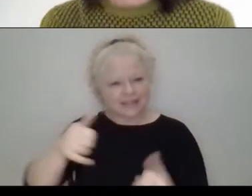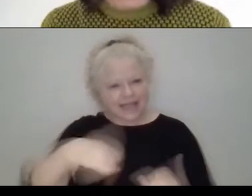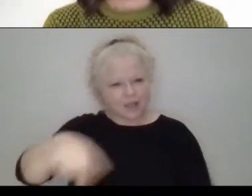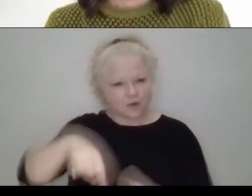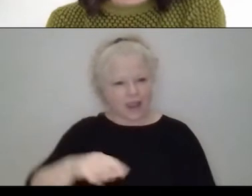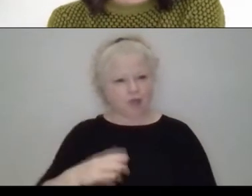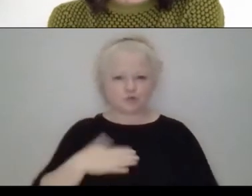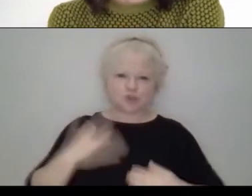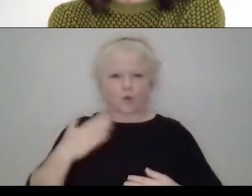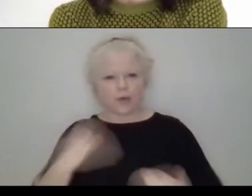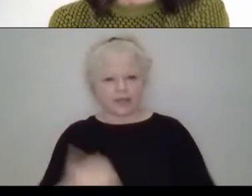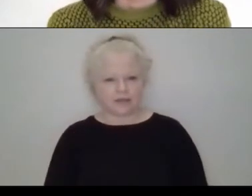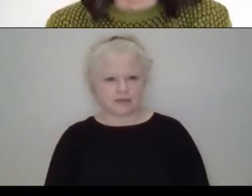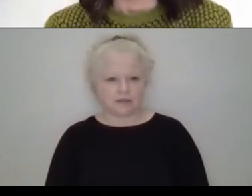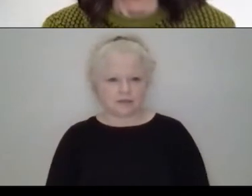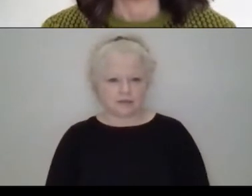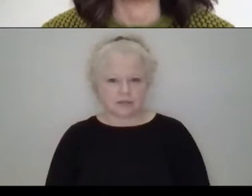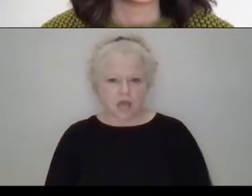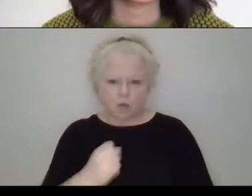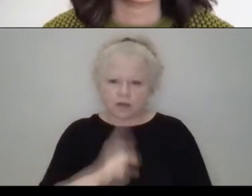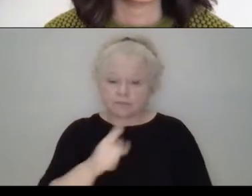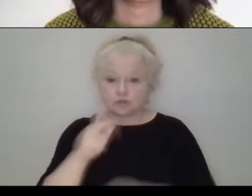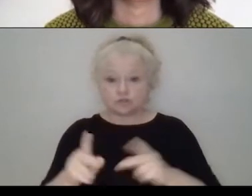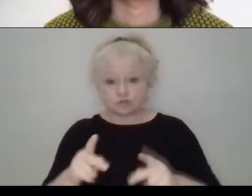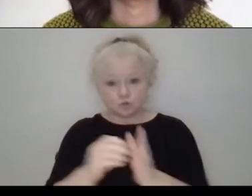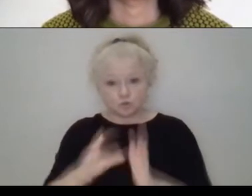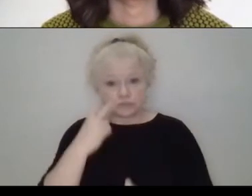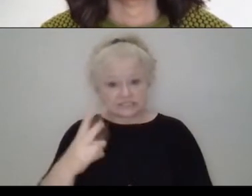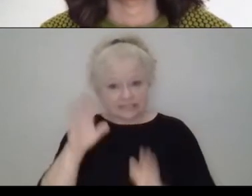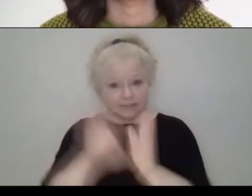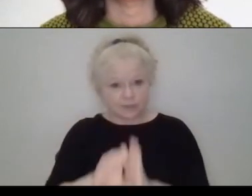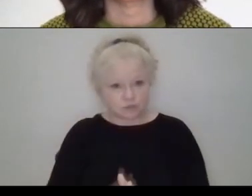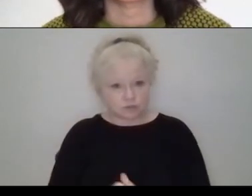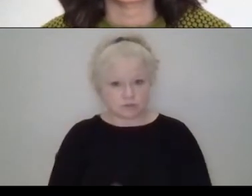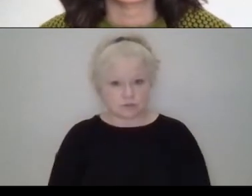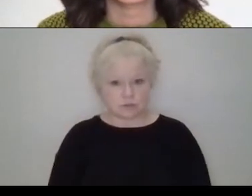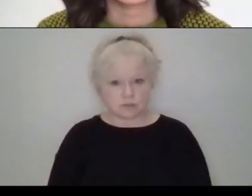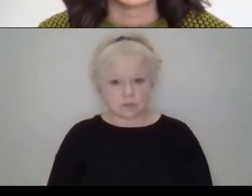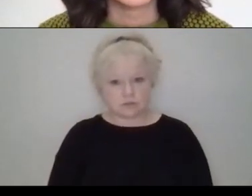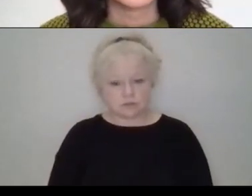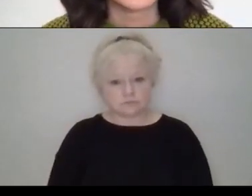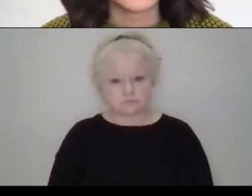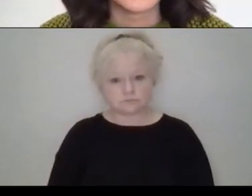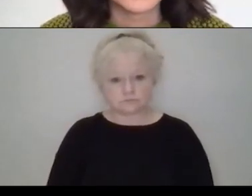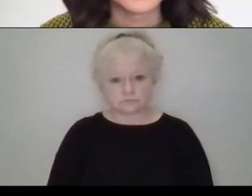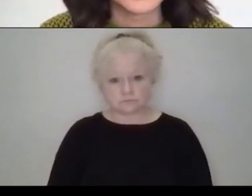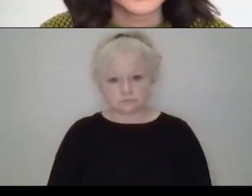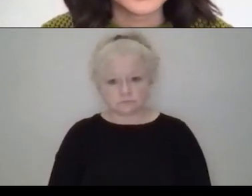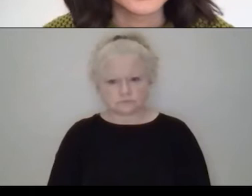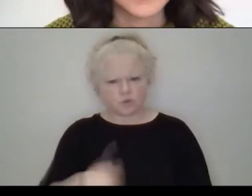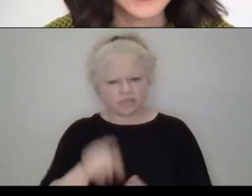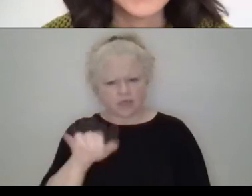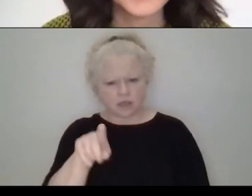Um, I want to make sure we get, I want to make sure they see, and I, and I want to get to the Cooper Hewitt too. So let's see, what's, what is this